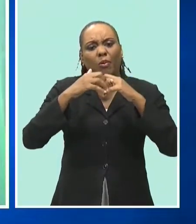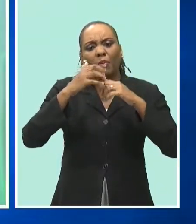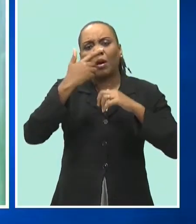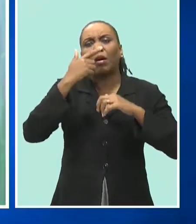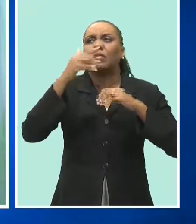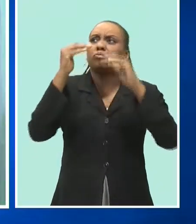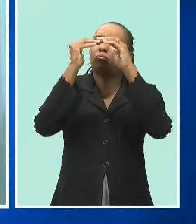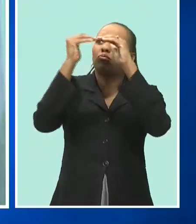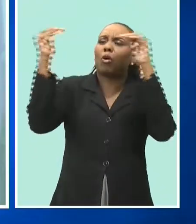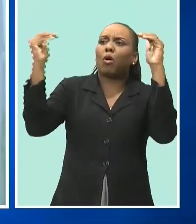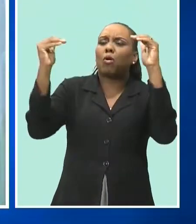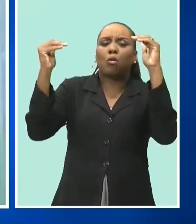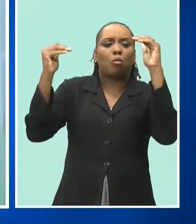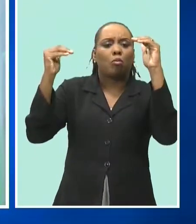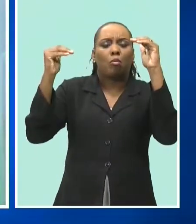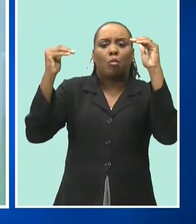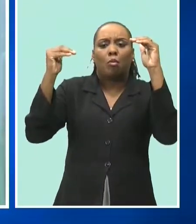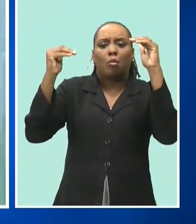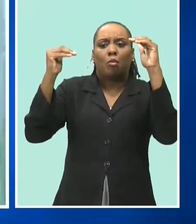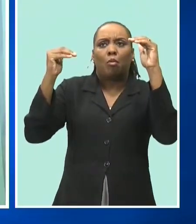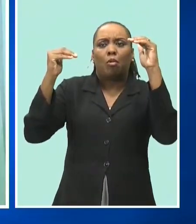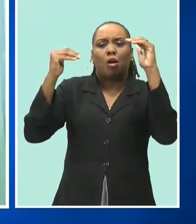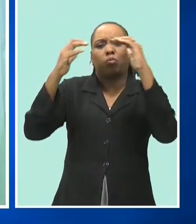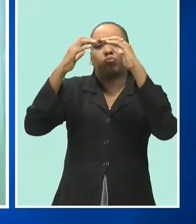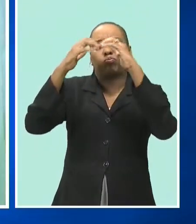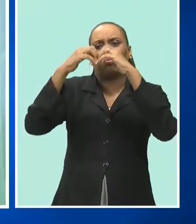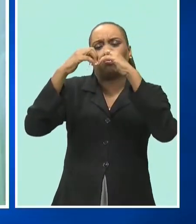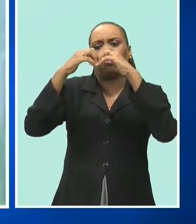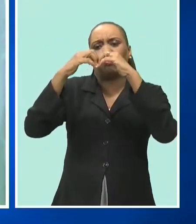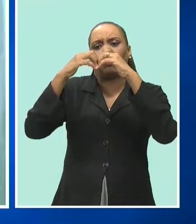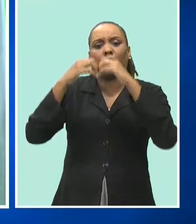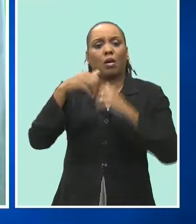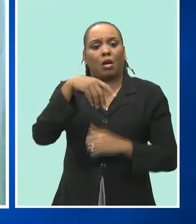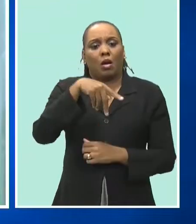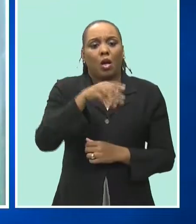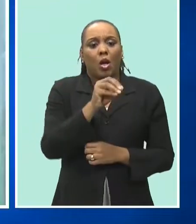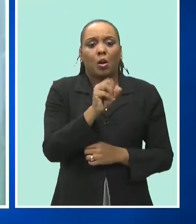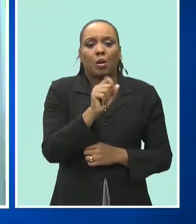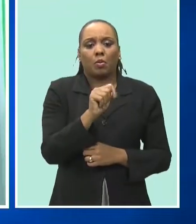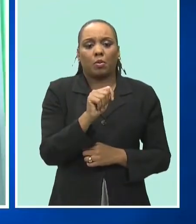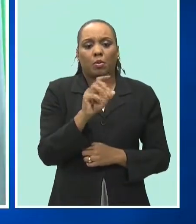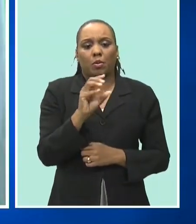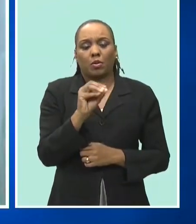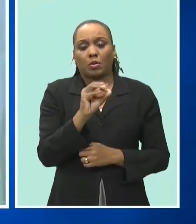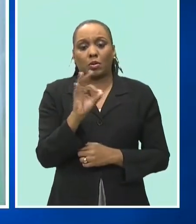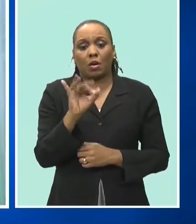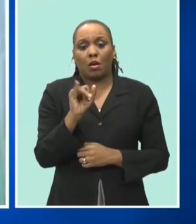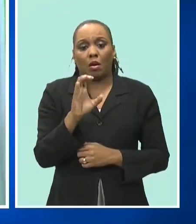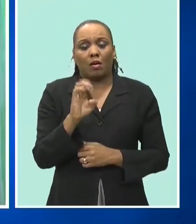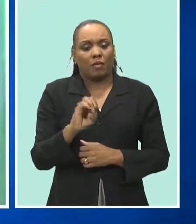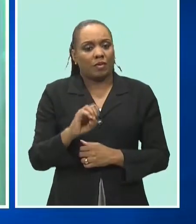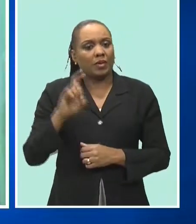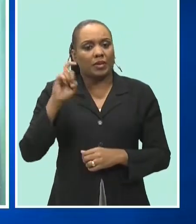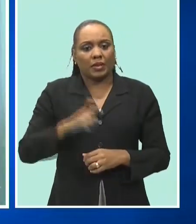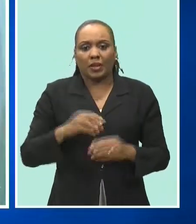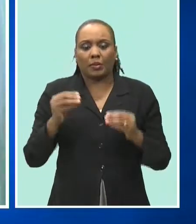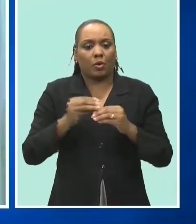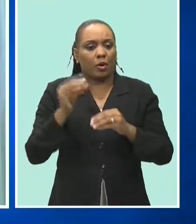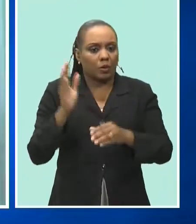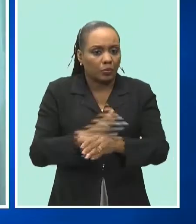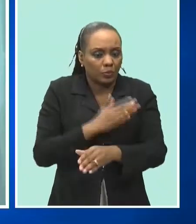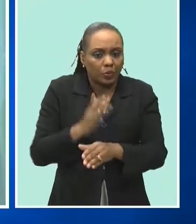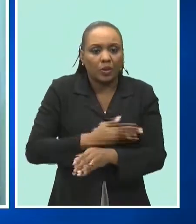floors are not waterproof and they're deteriorating the post office is another one that definitely needs to